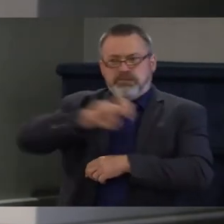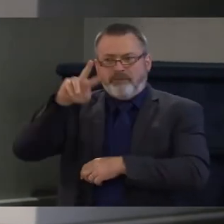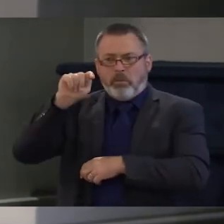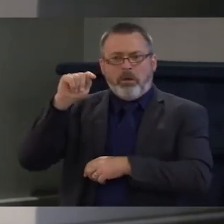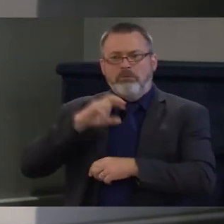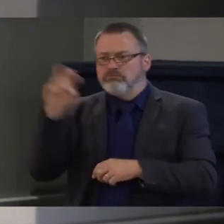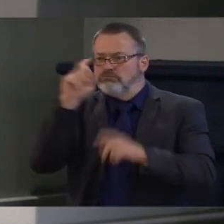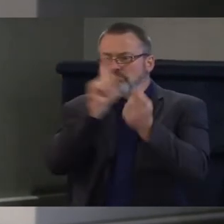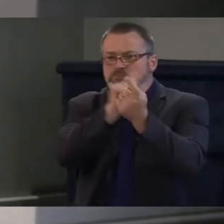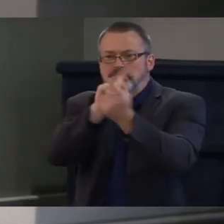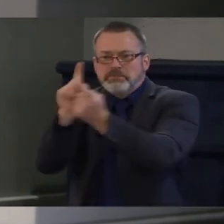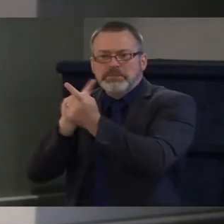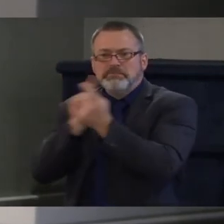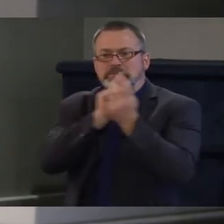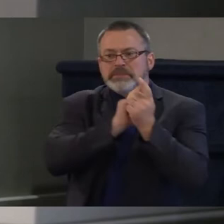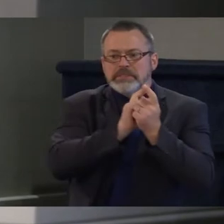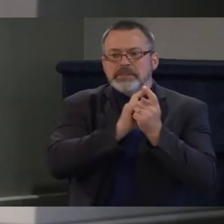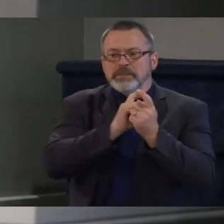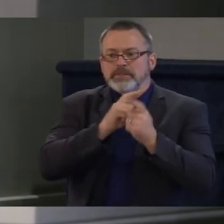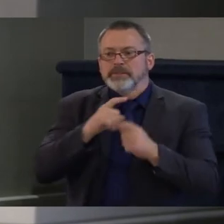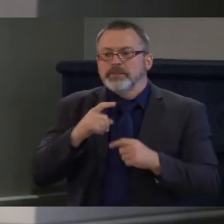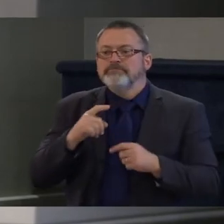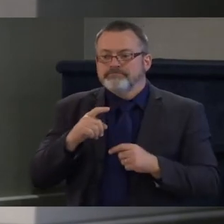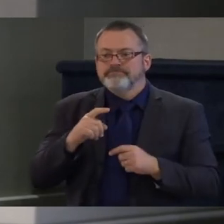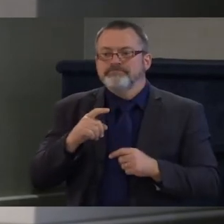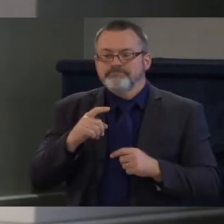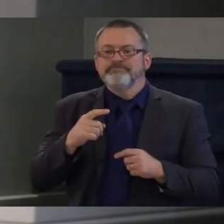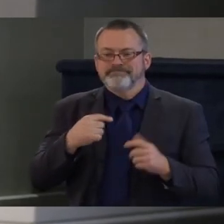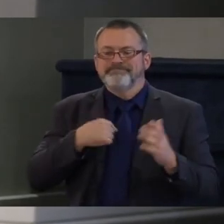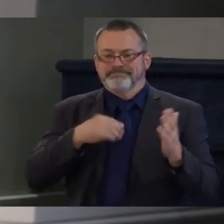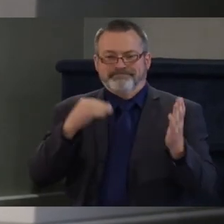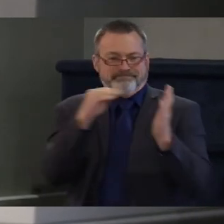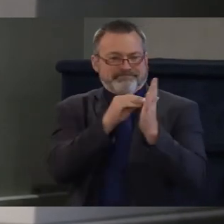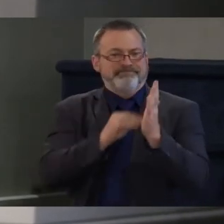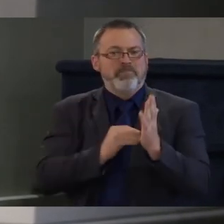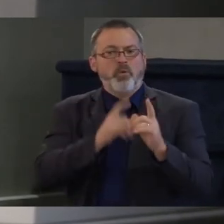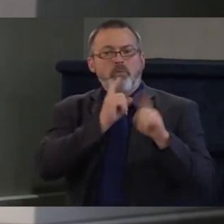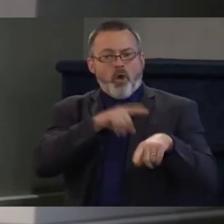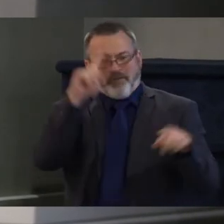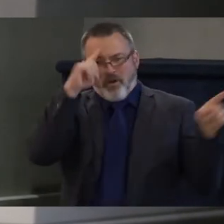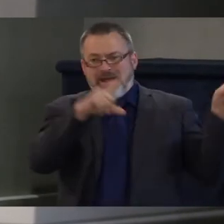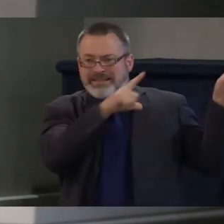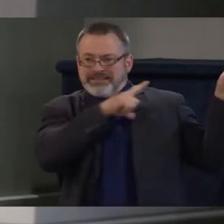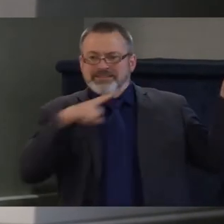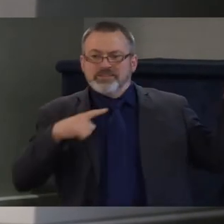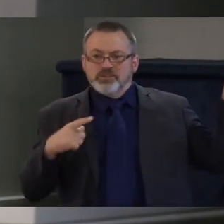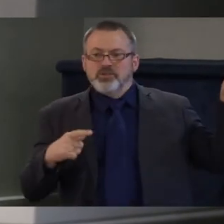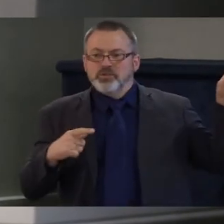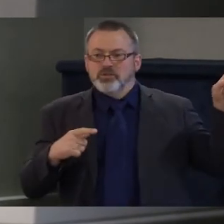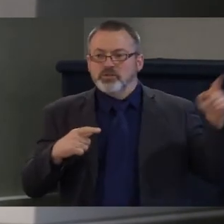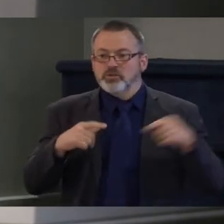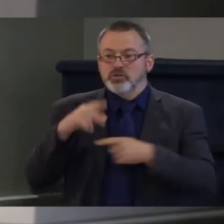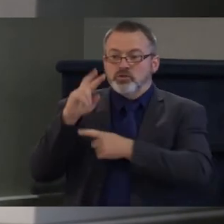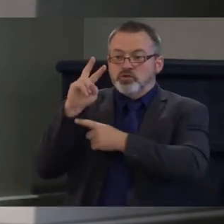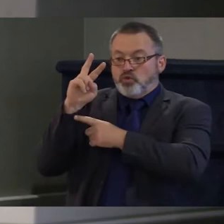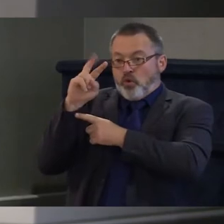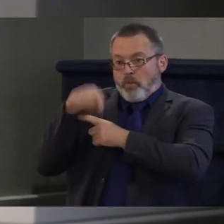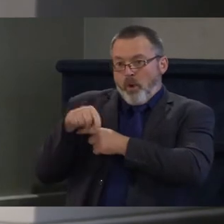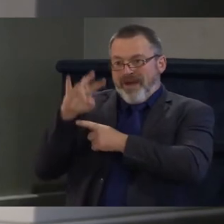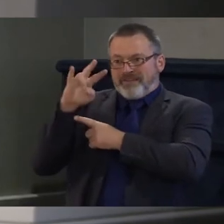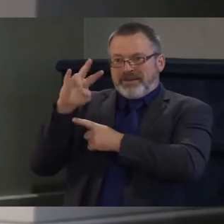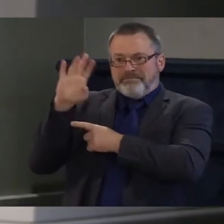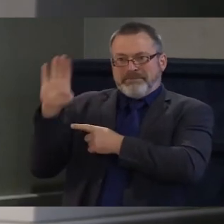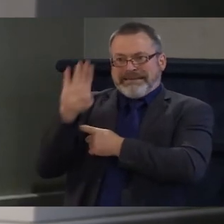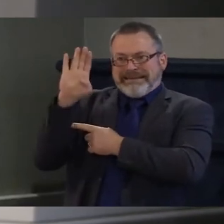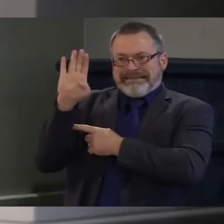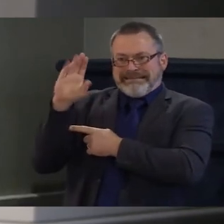put together a report for the legislature and governor advising them that with the 2.7 billion dollars that we have had coming